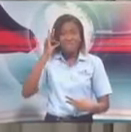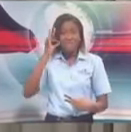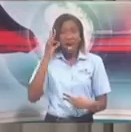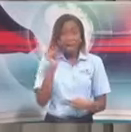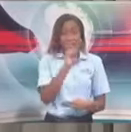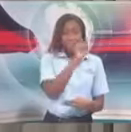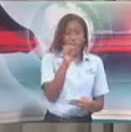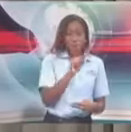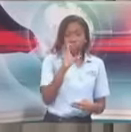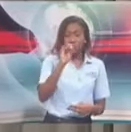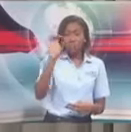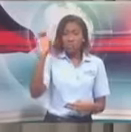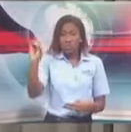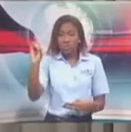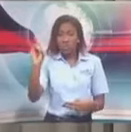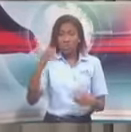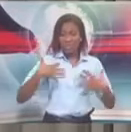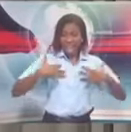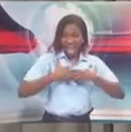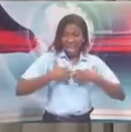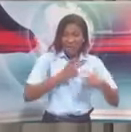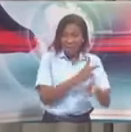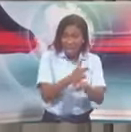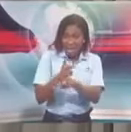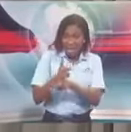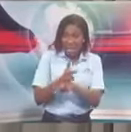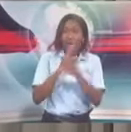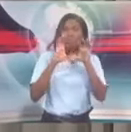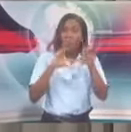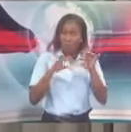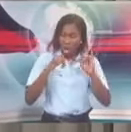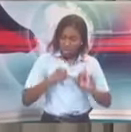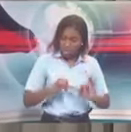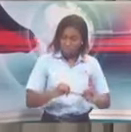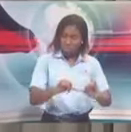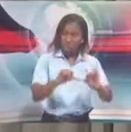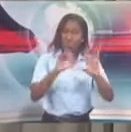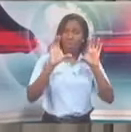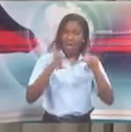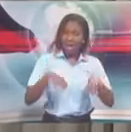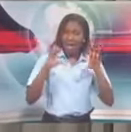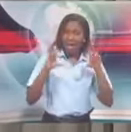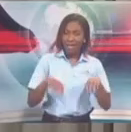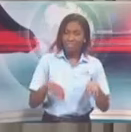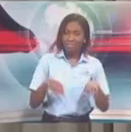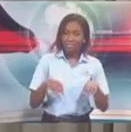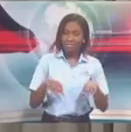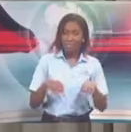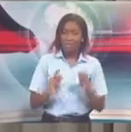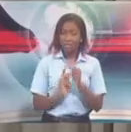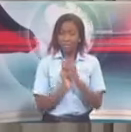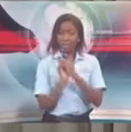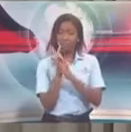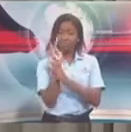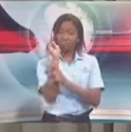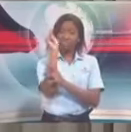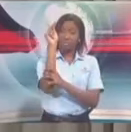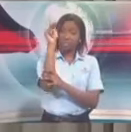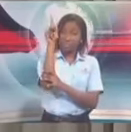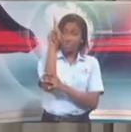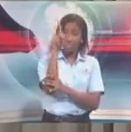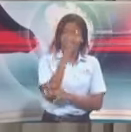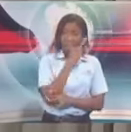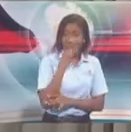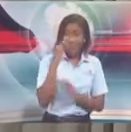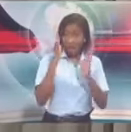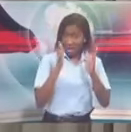you are allowed to conduct that feeding and to go along your business. With respect to agriculture, I'd like to make this specific